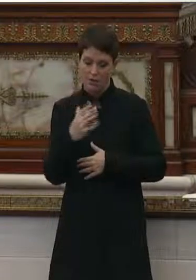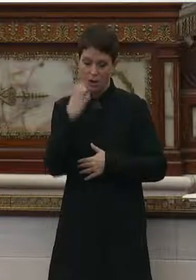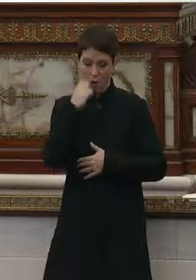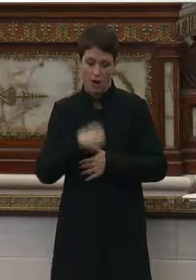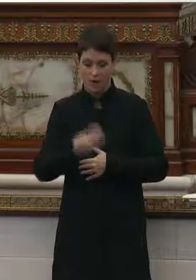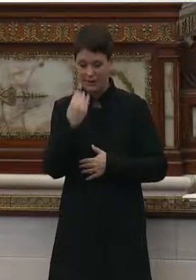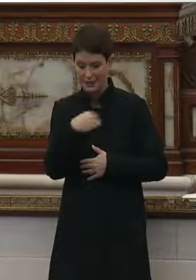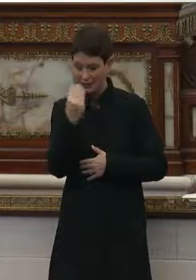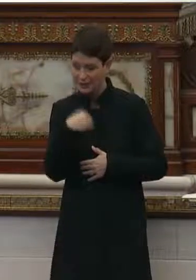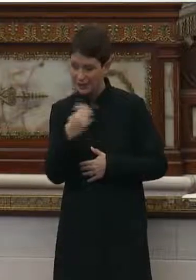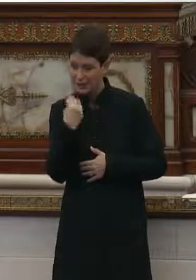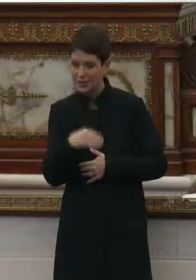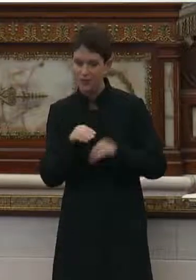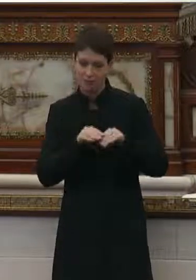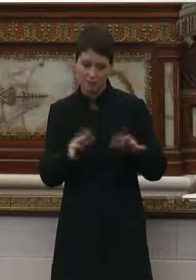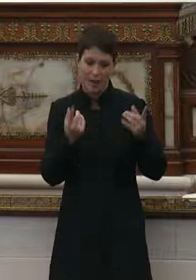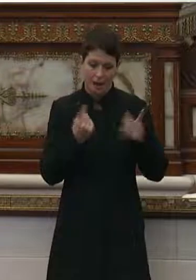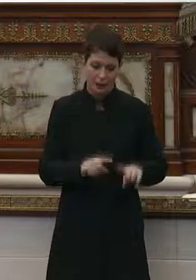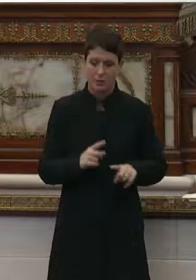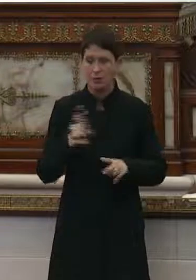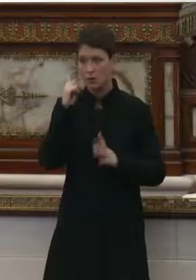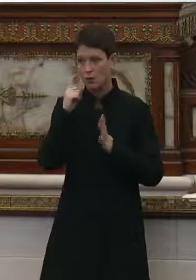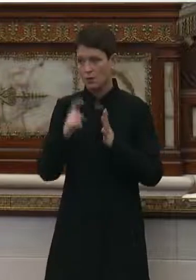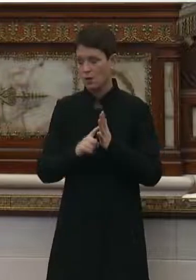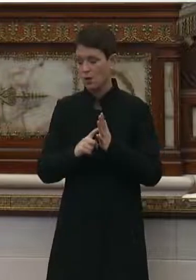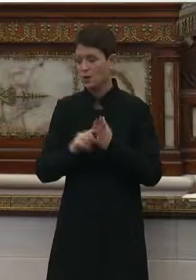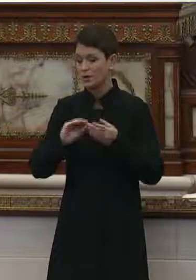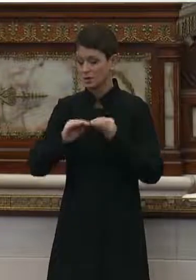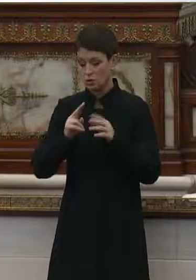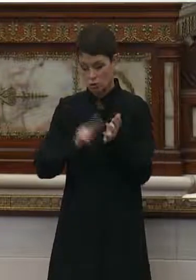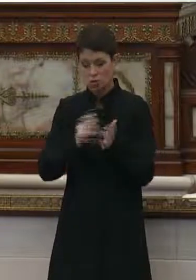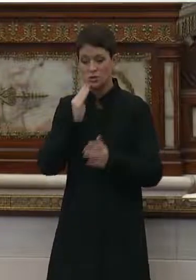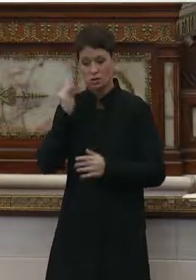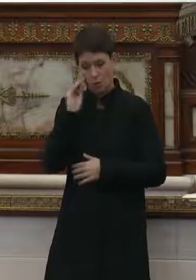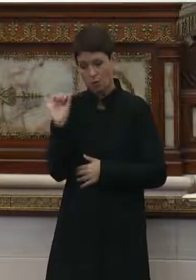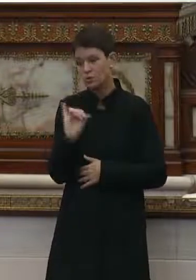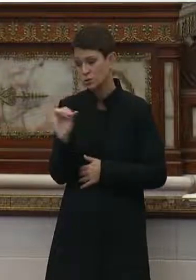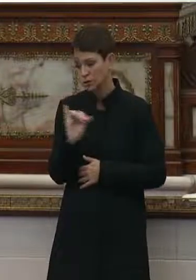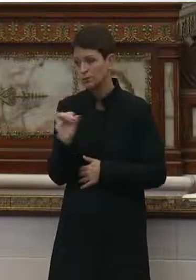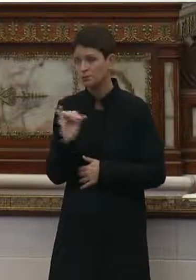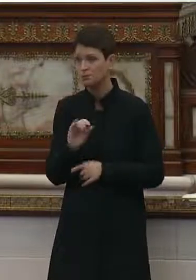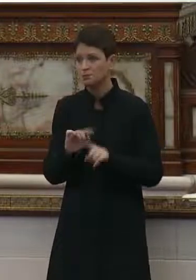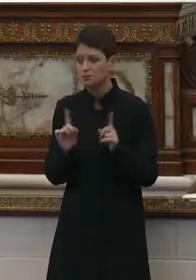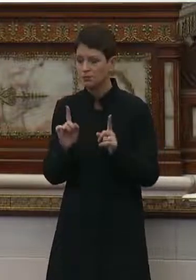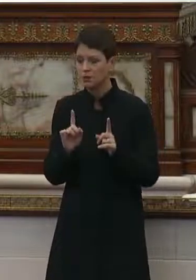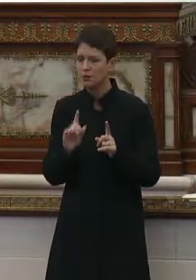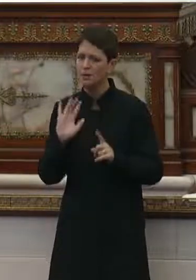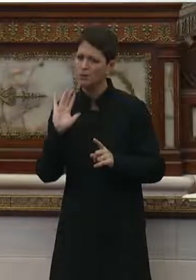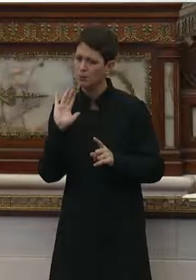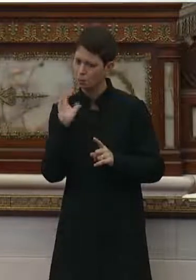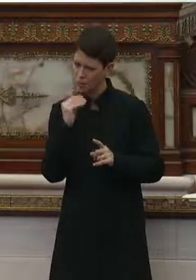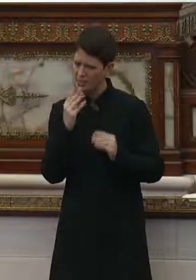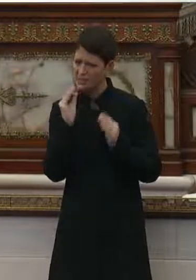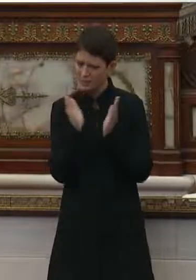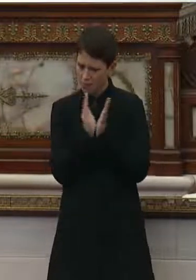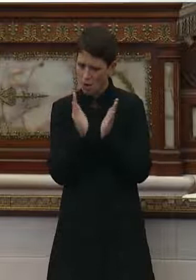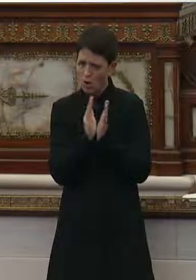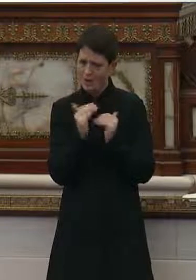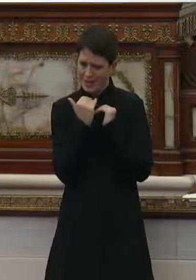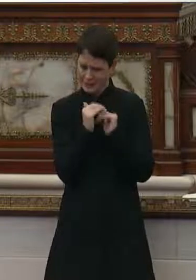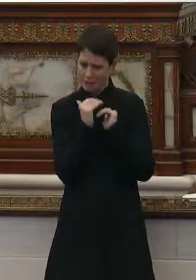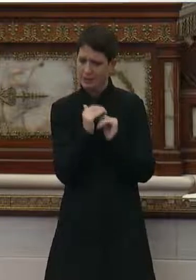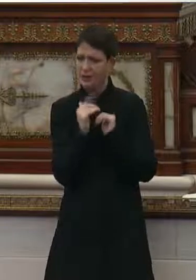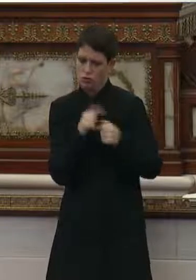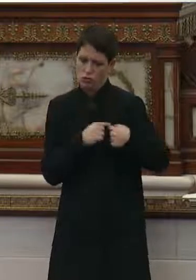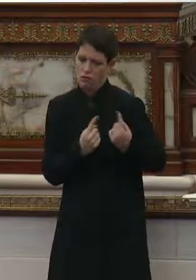masks. We have definitely seen cases in nursing homes in this wave, but they've been relatively small and relatively contained